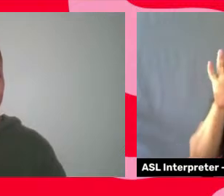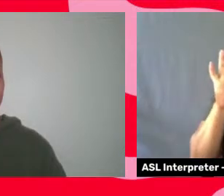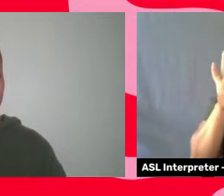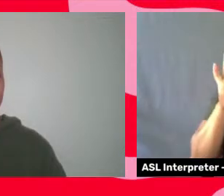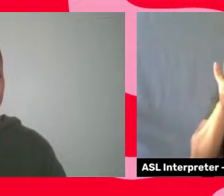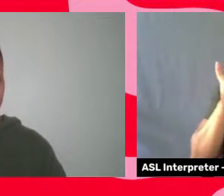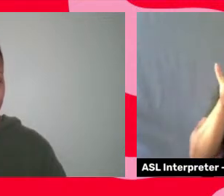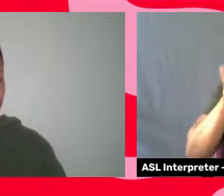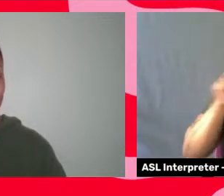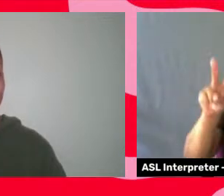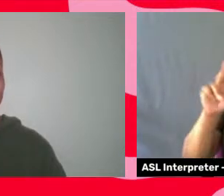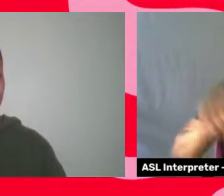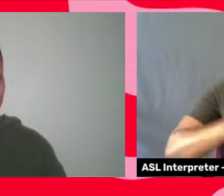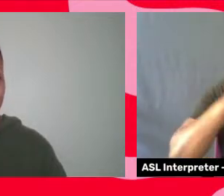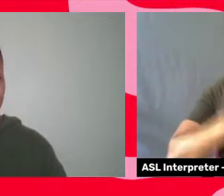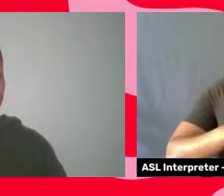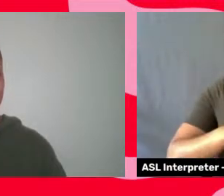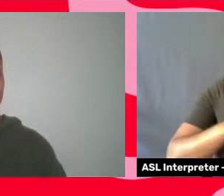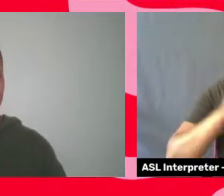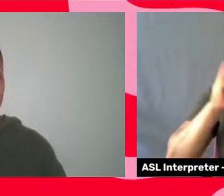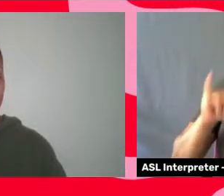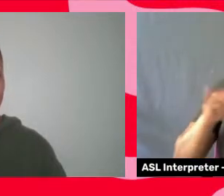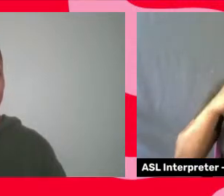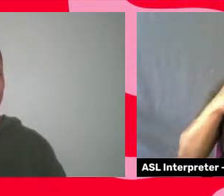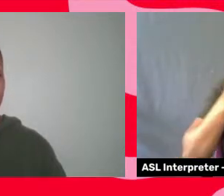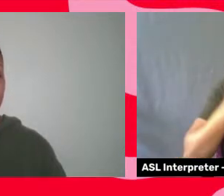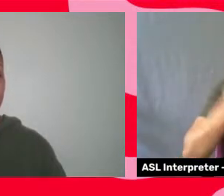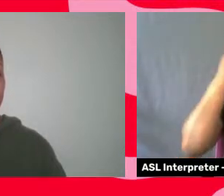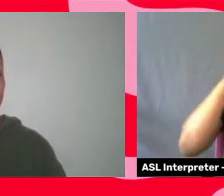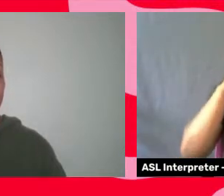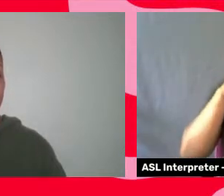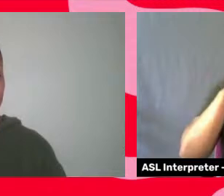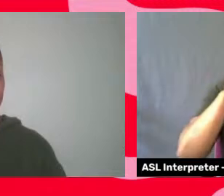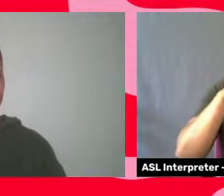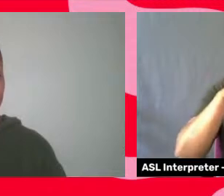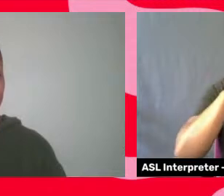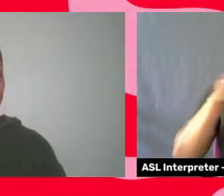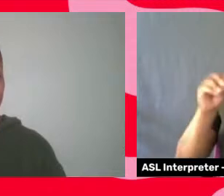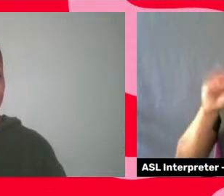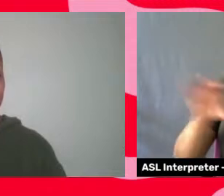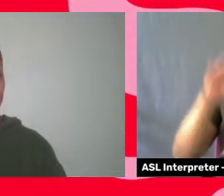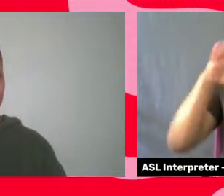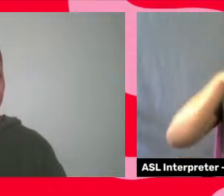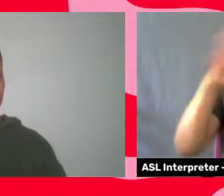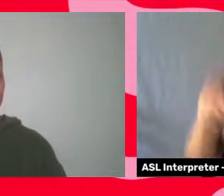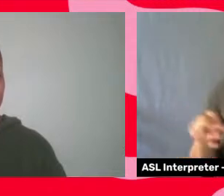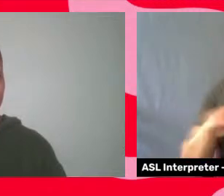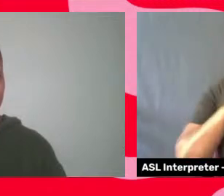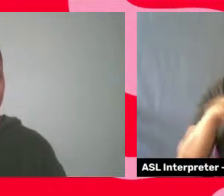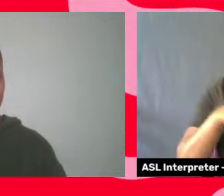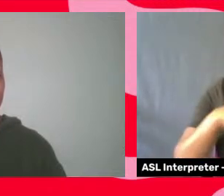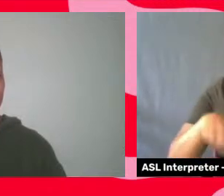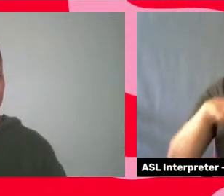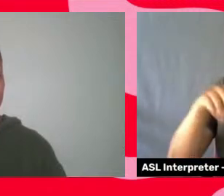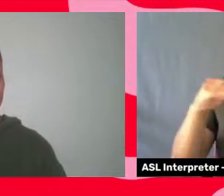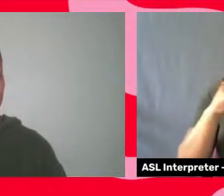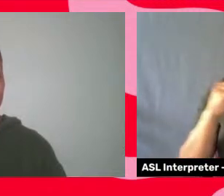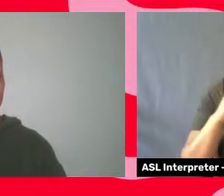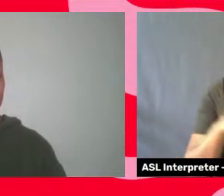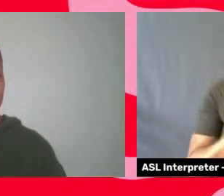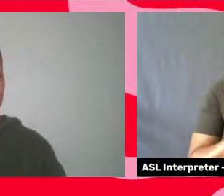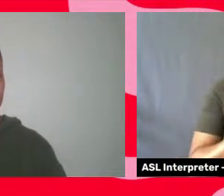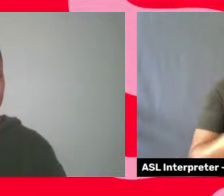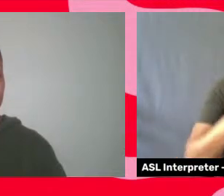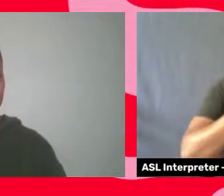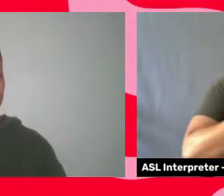America for a company that does African dance in Caribbean, et cetera, et cetera. I'm also the mother of a